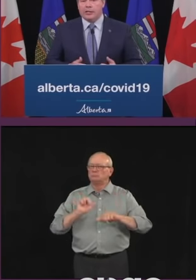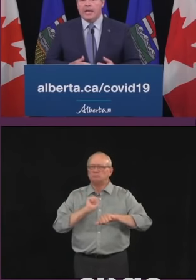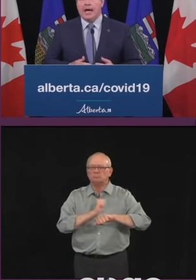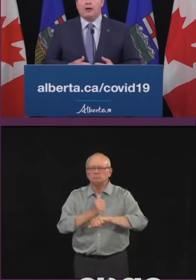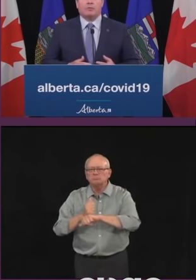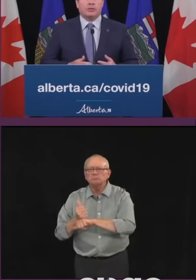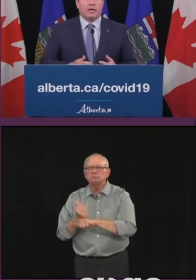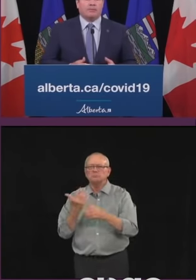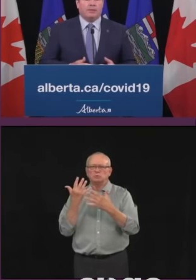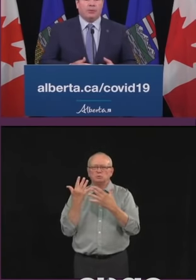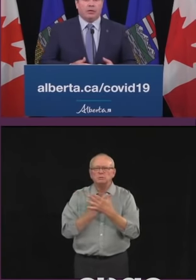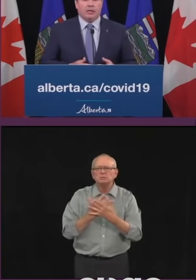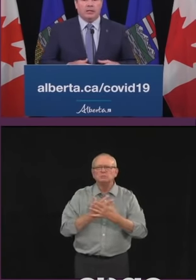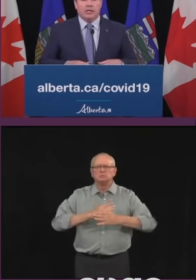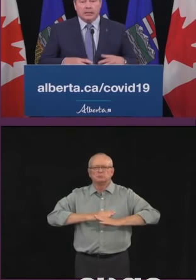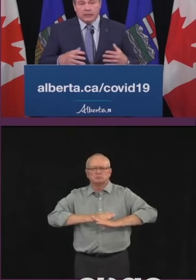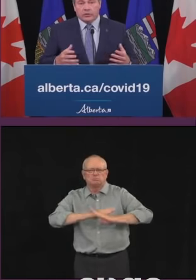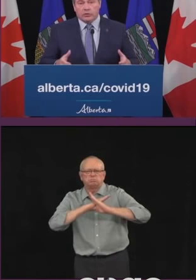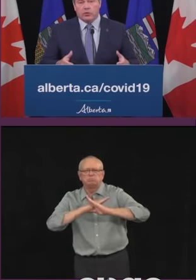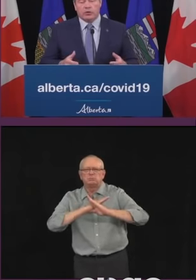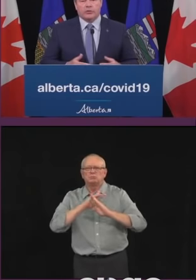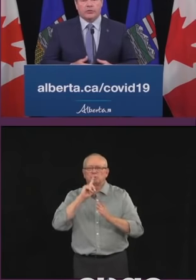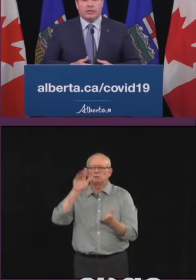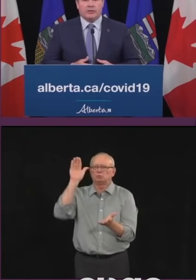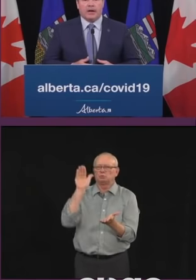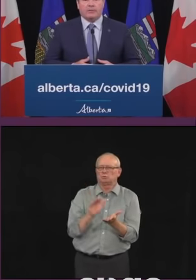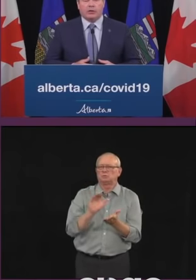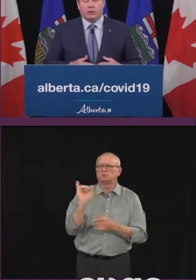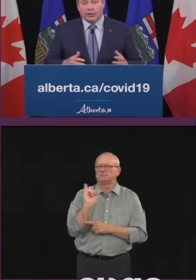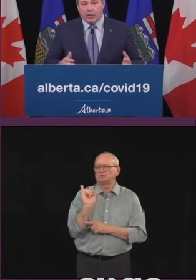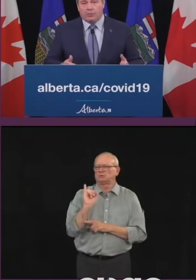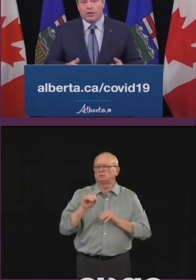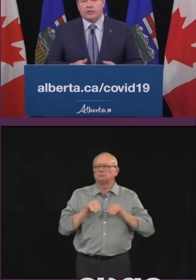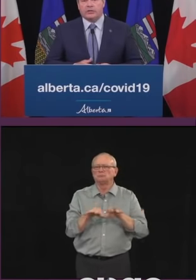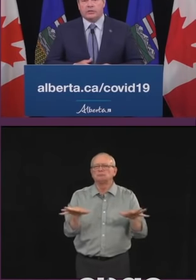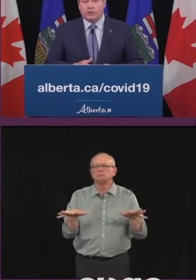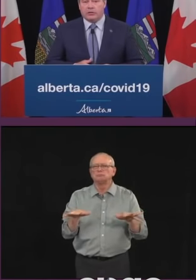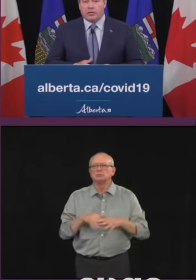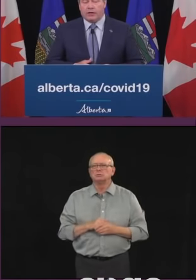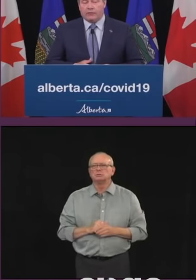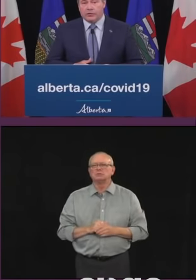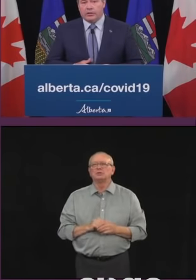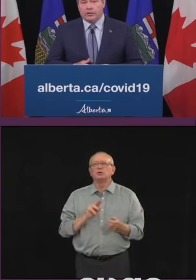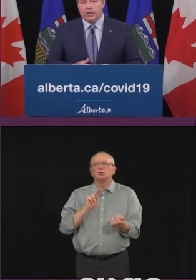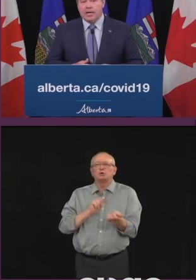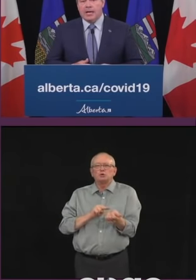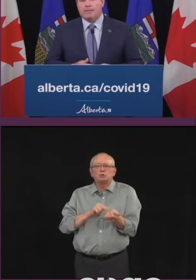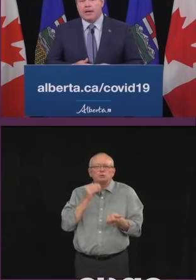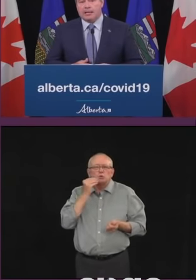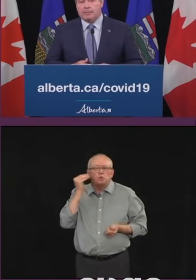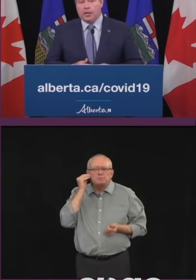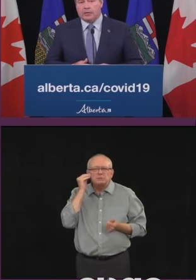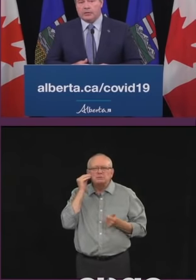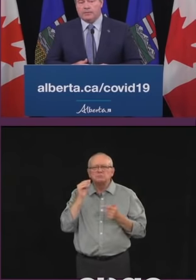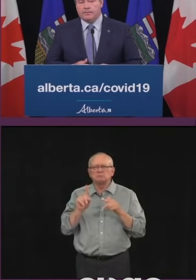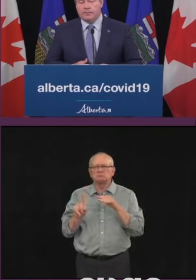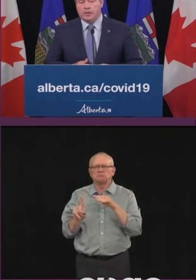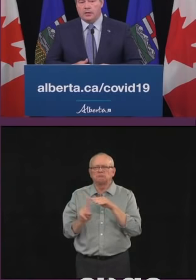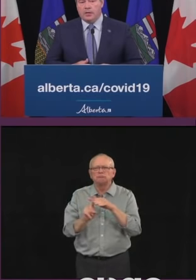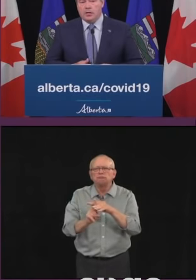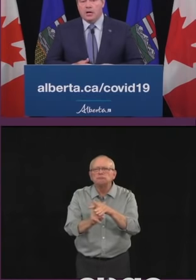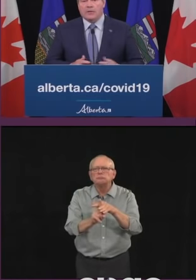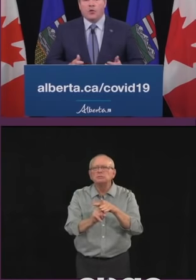learned quickly how to protect people in institutional settings after the early outbreaks at seniors care facilities and packing plants.